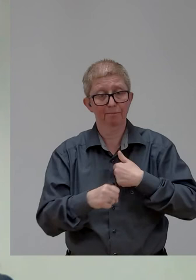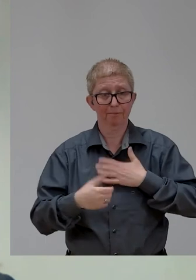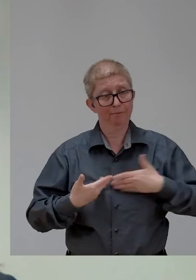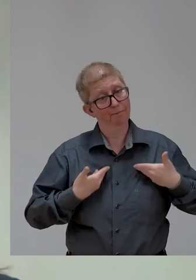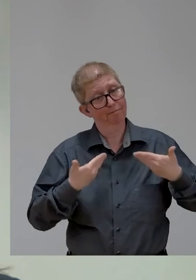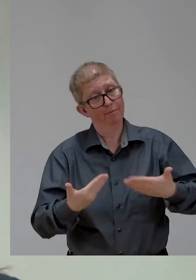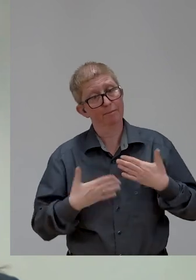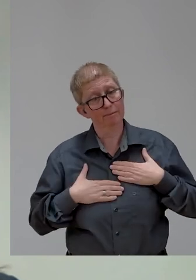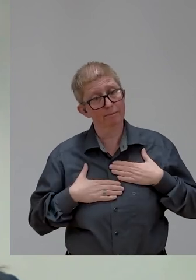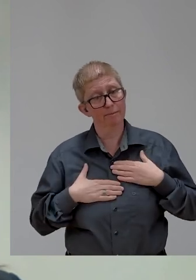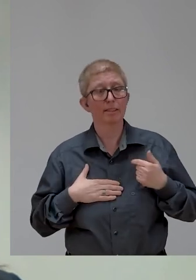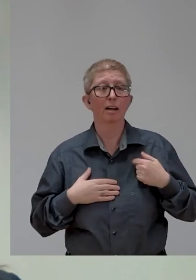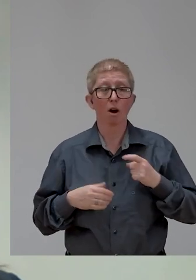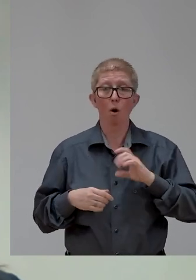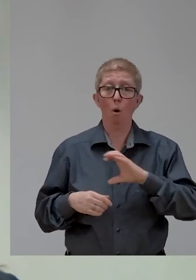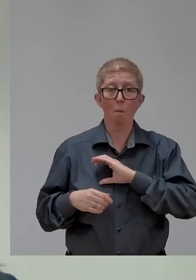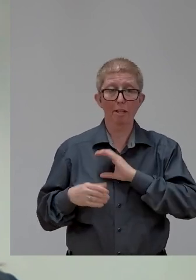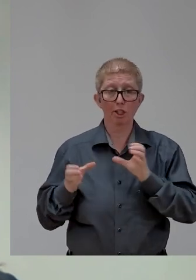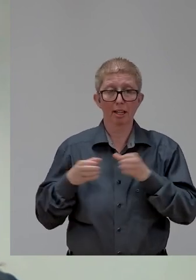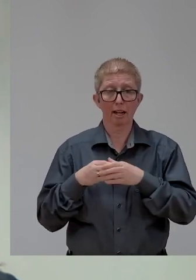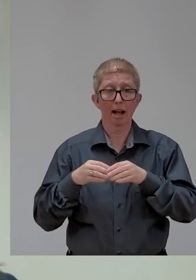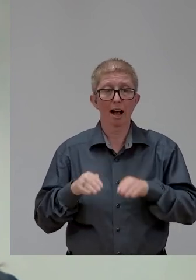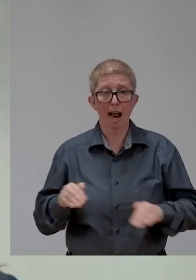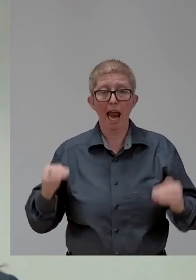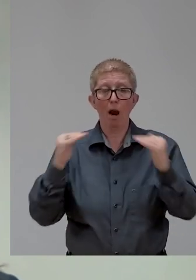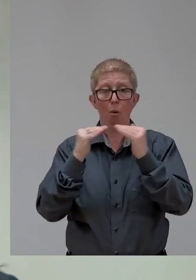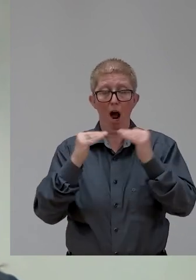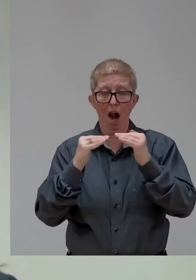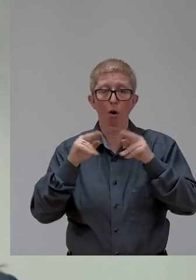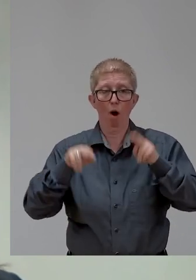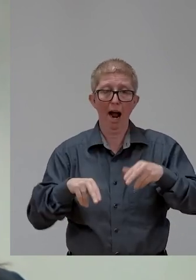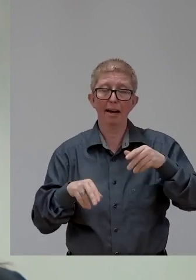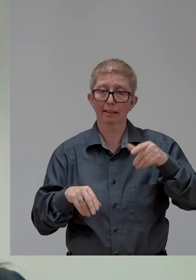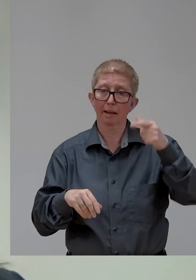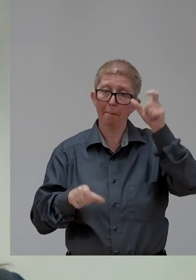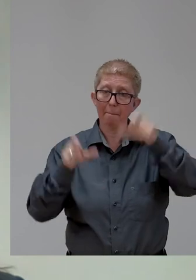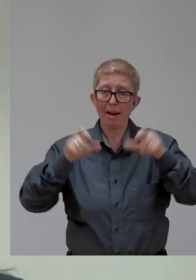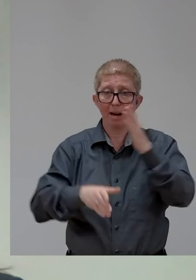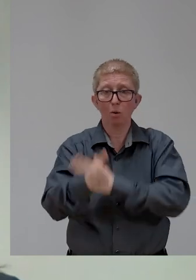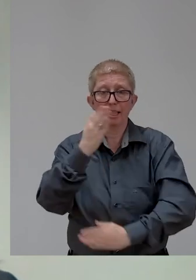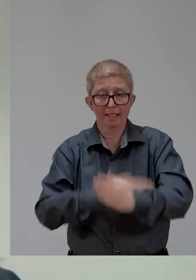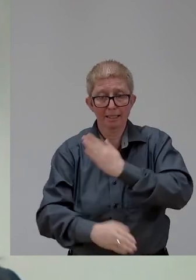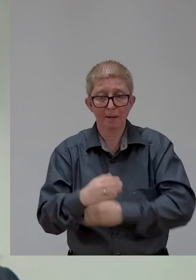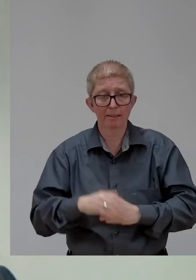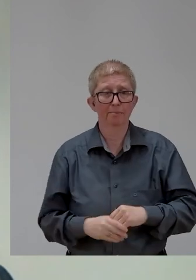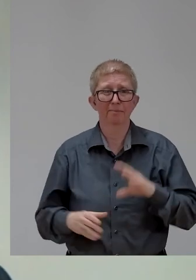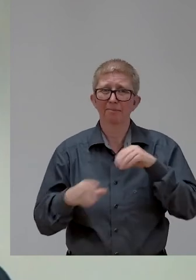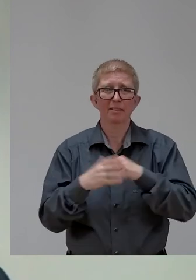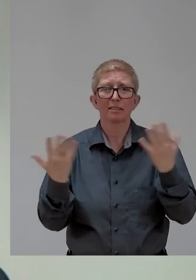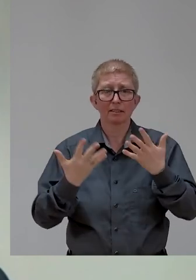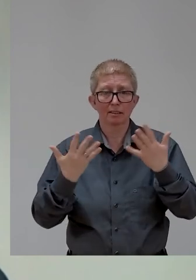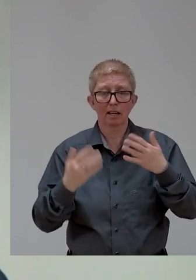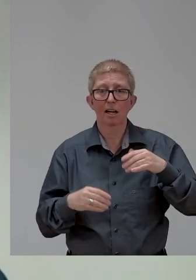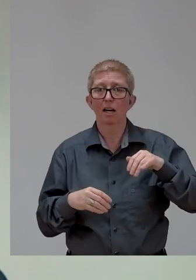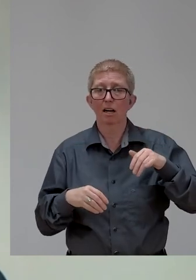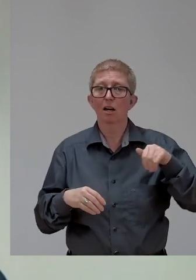of Persons with Disabilities. And we are part of the Israeli Ministry of Justice. And we are